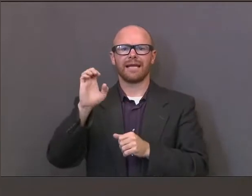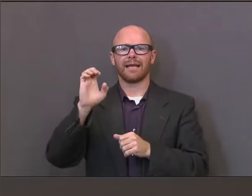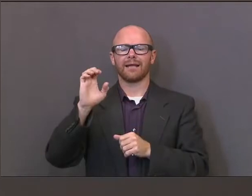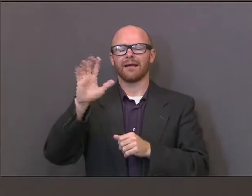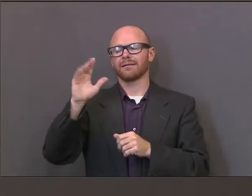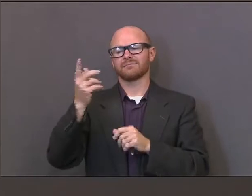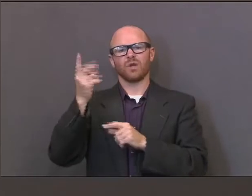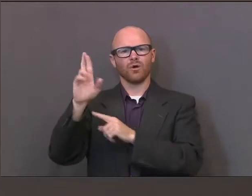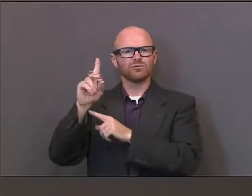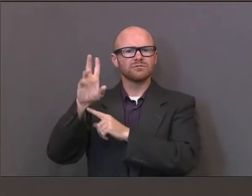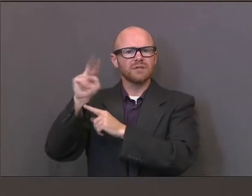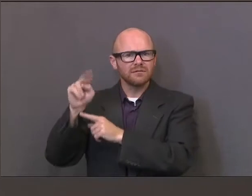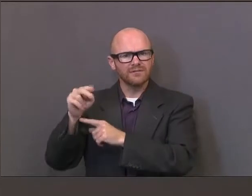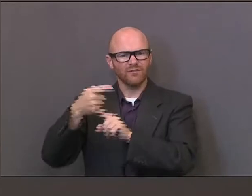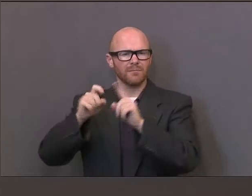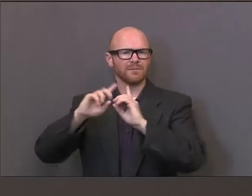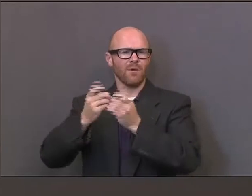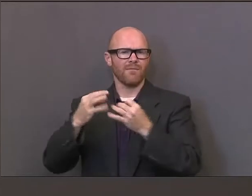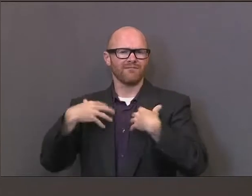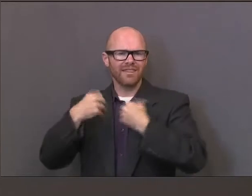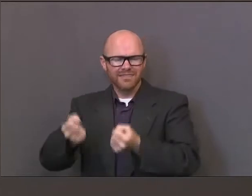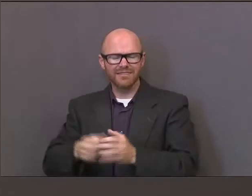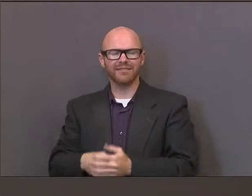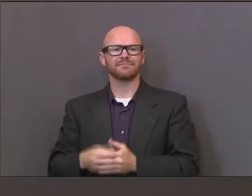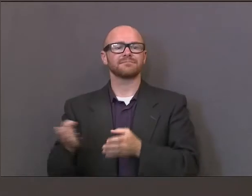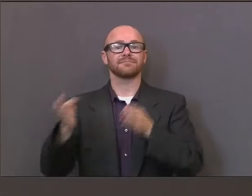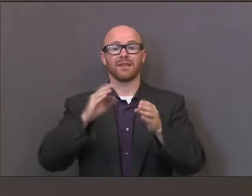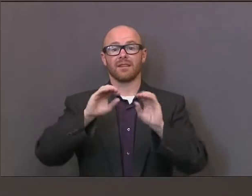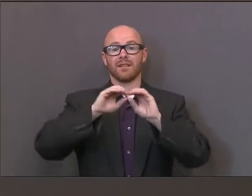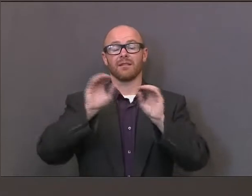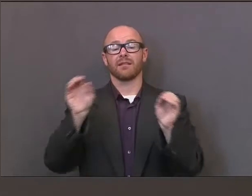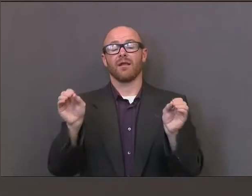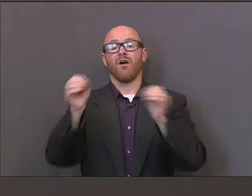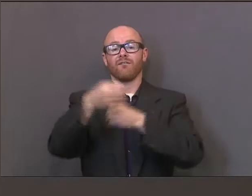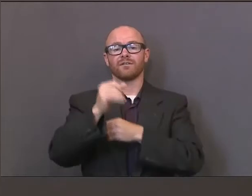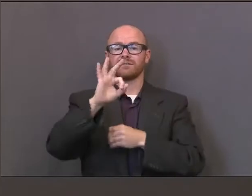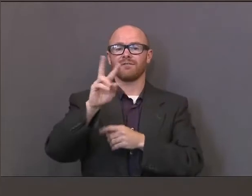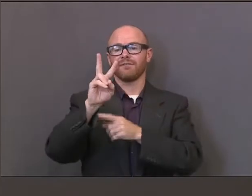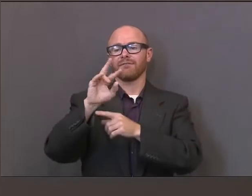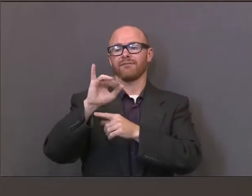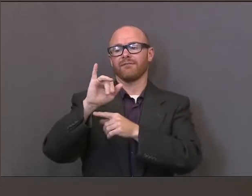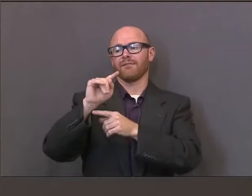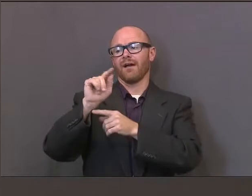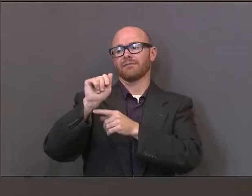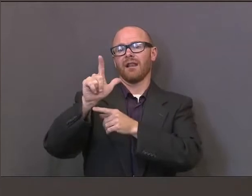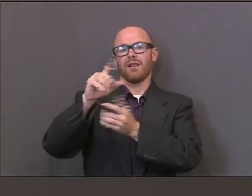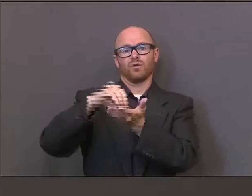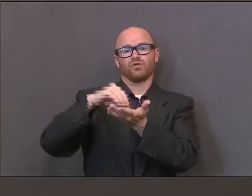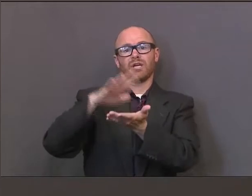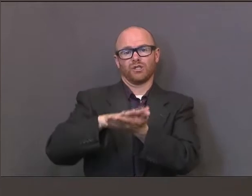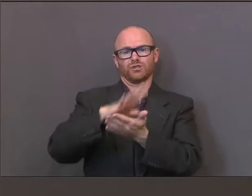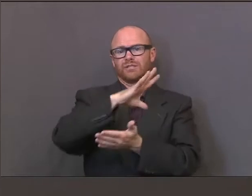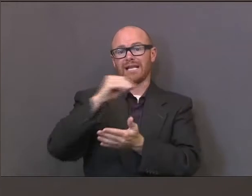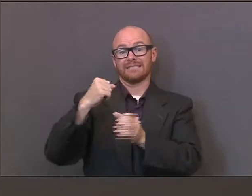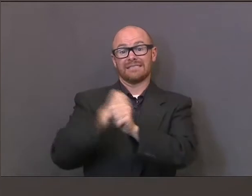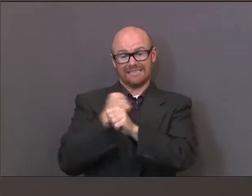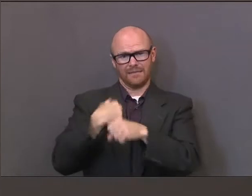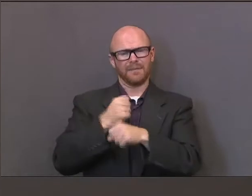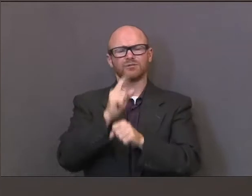of Health, as well as the Office of Vital Records and Statistics to ensure that all deaths related to COVID-19 are reported to us.